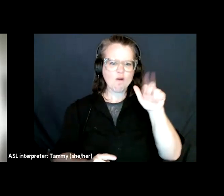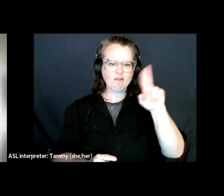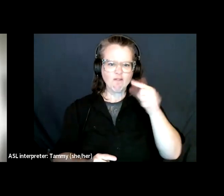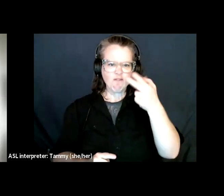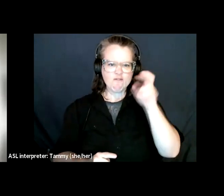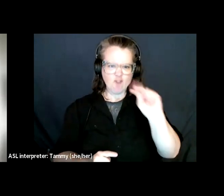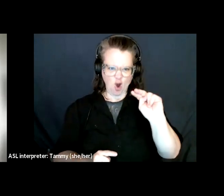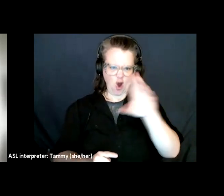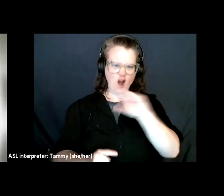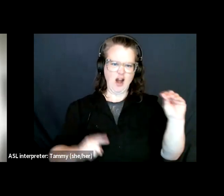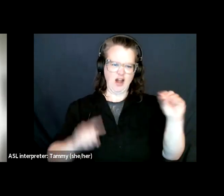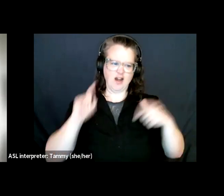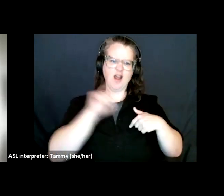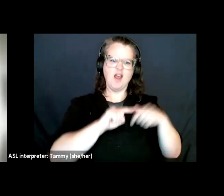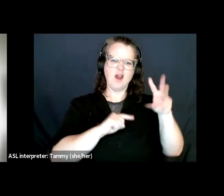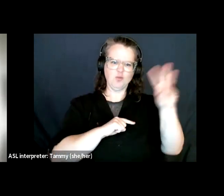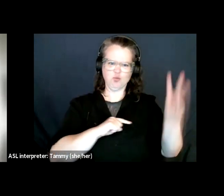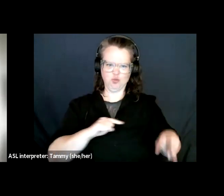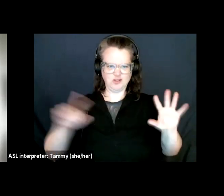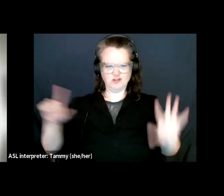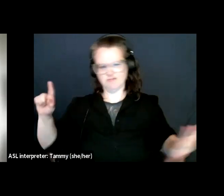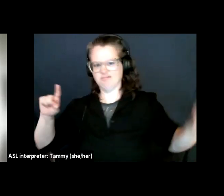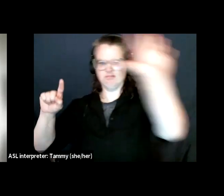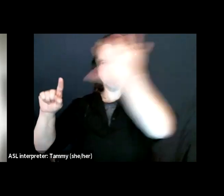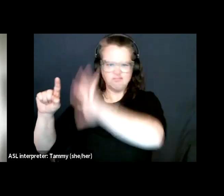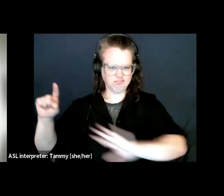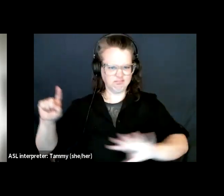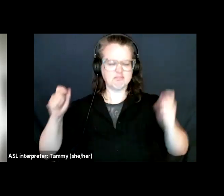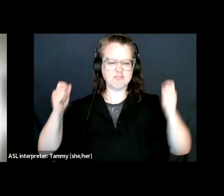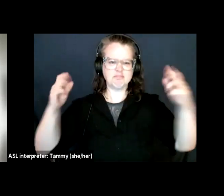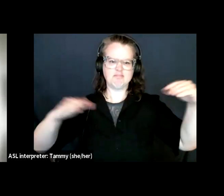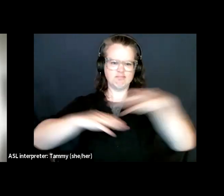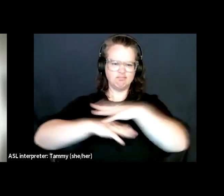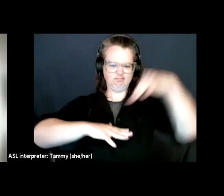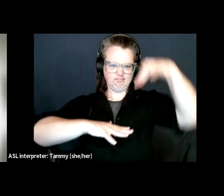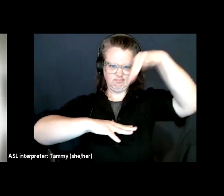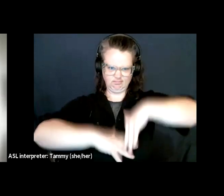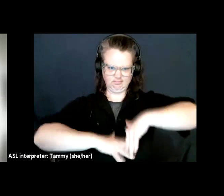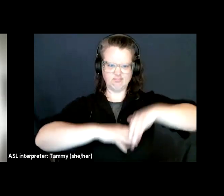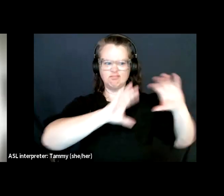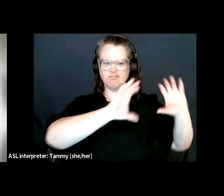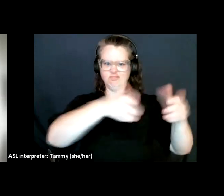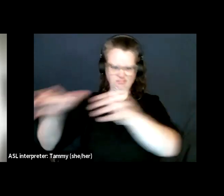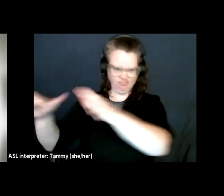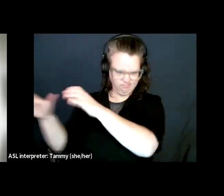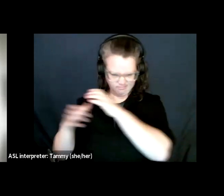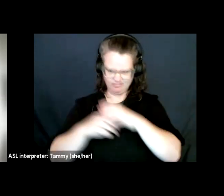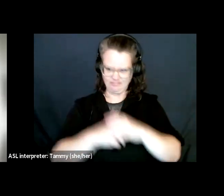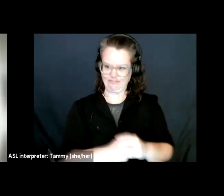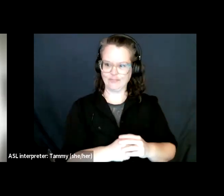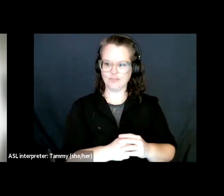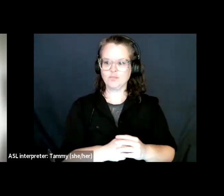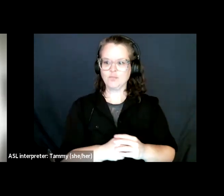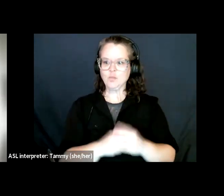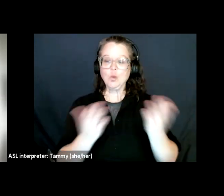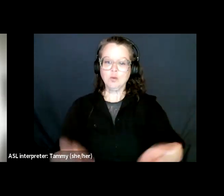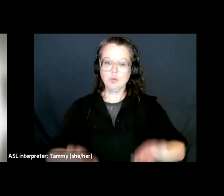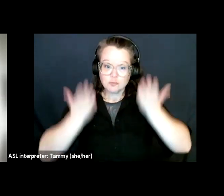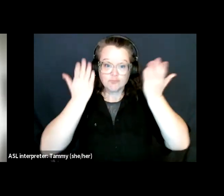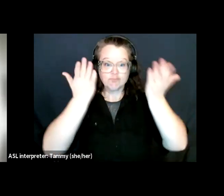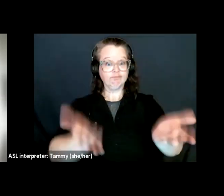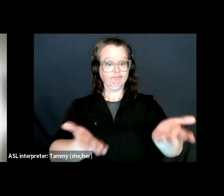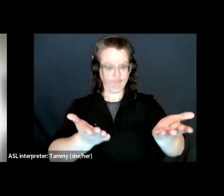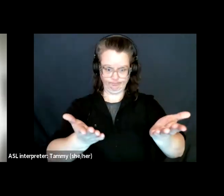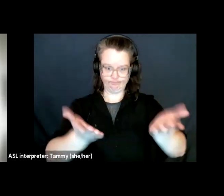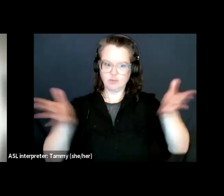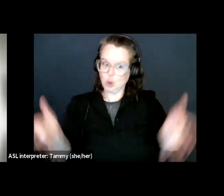We encourage you to visit the nativeland.ca website to learn more about the peoples whose land